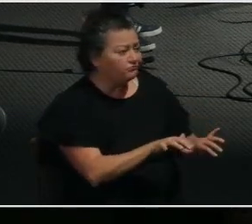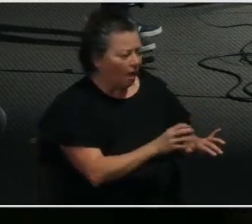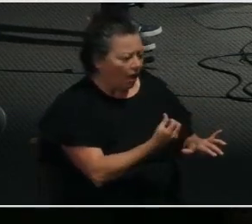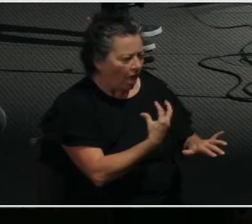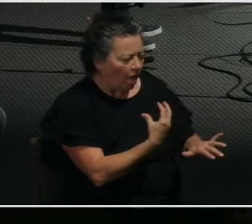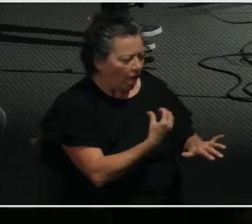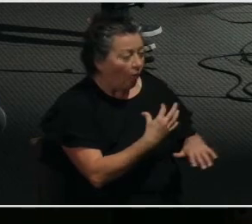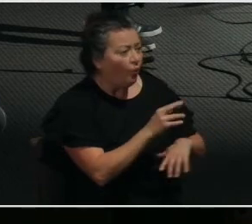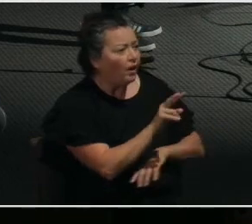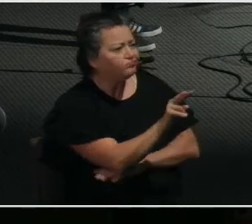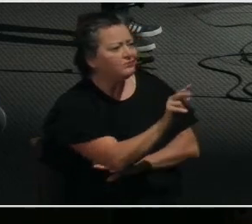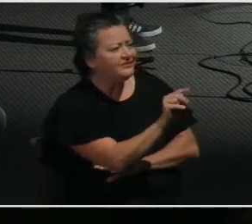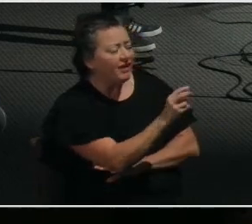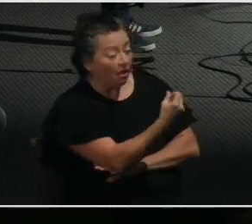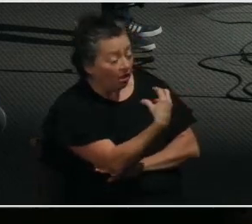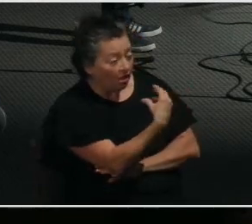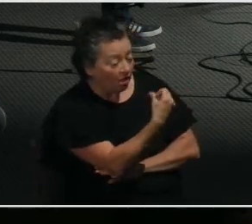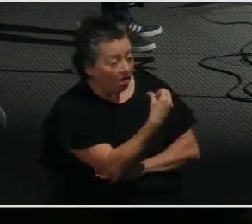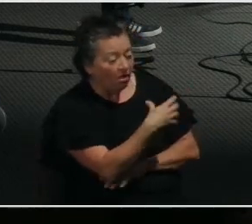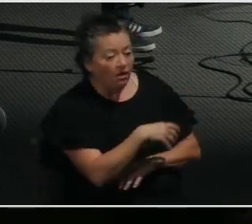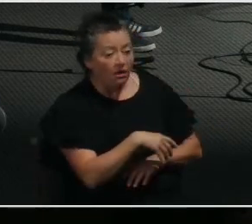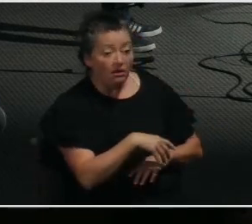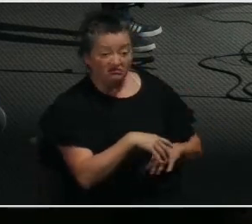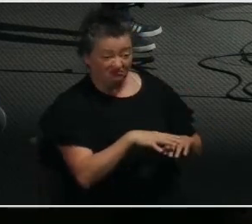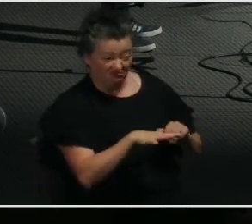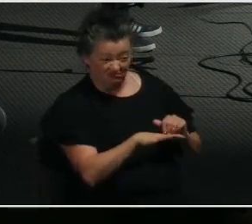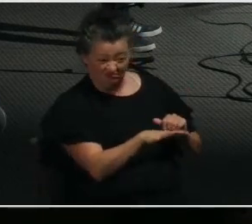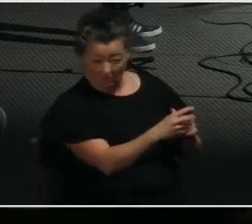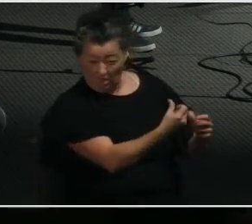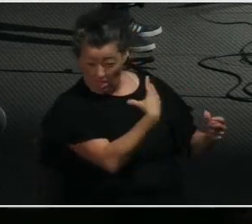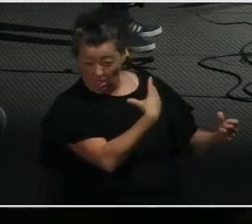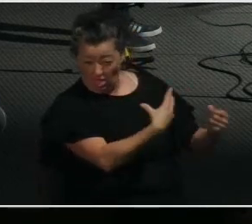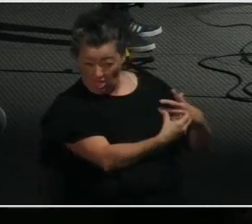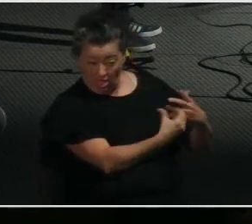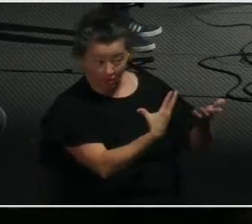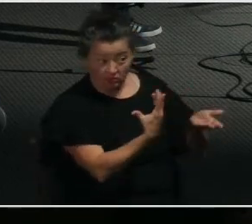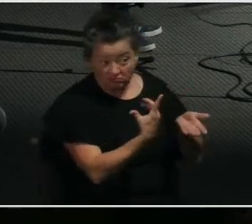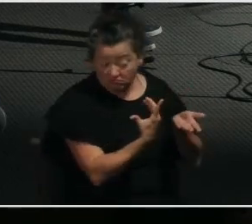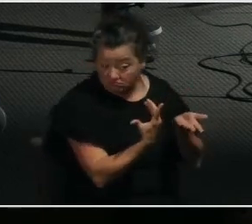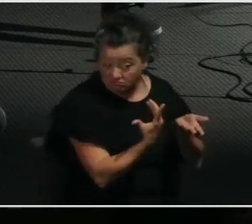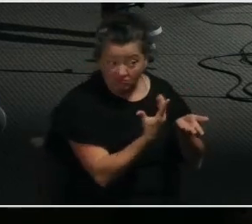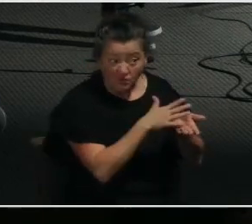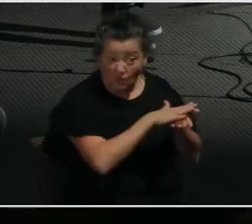or our TV screens, through what we hear sometimes in classrooms